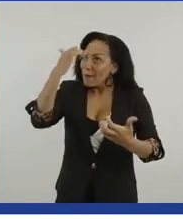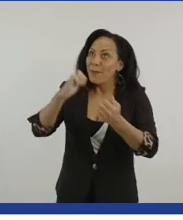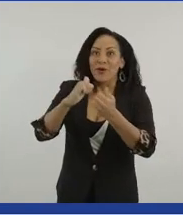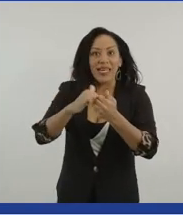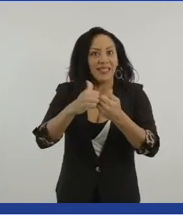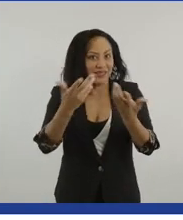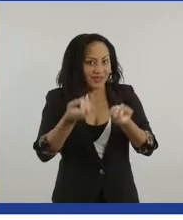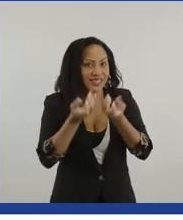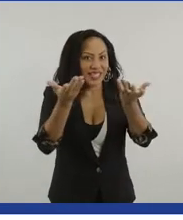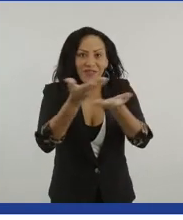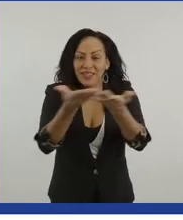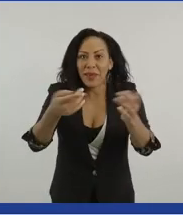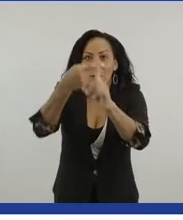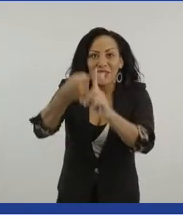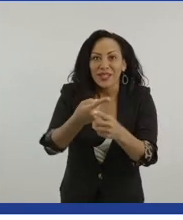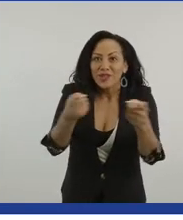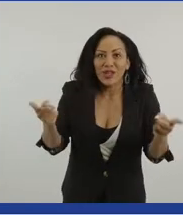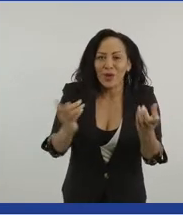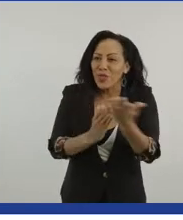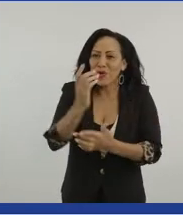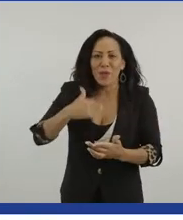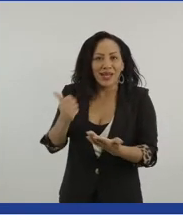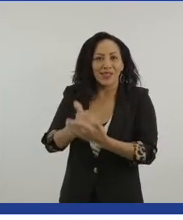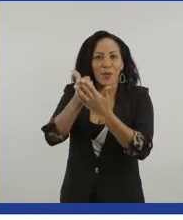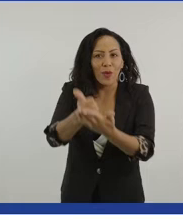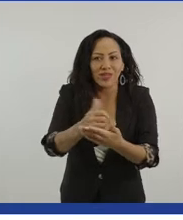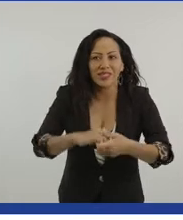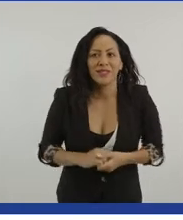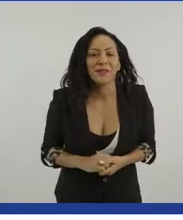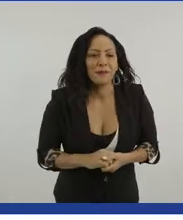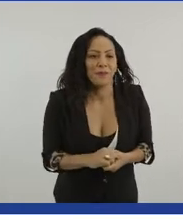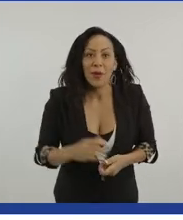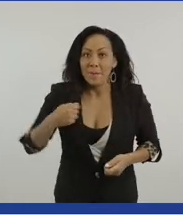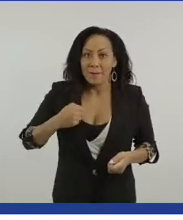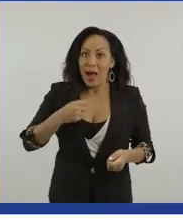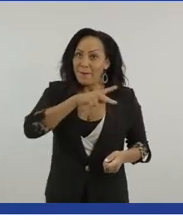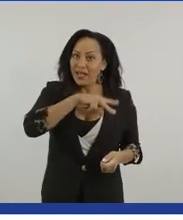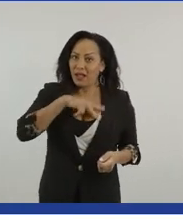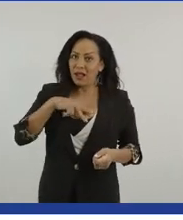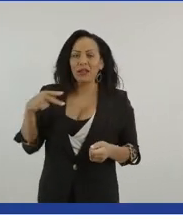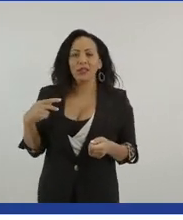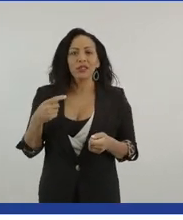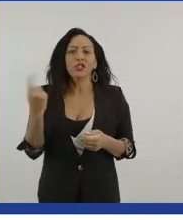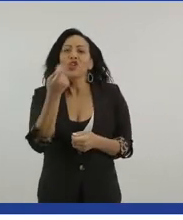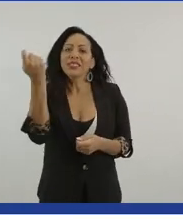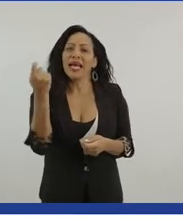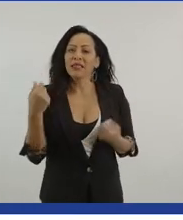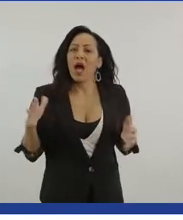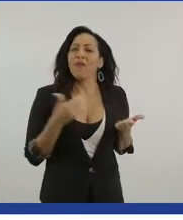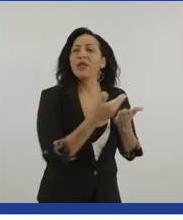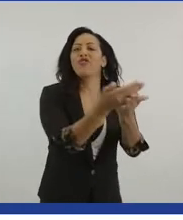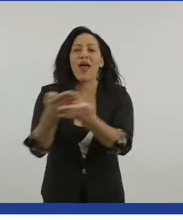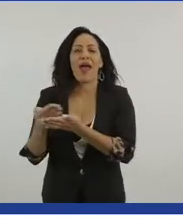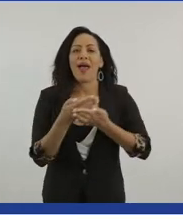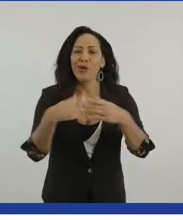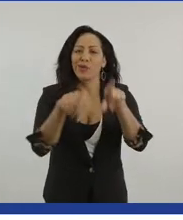support. Um, and I've shared obviously my, my medals and my medal success as well. And I think that's really important. So hence the reason